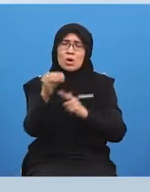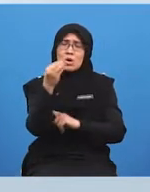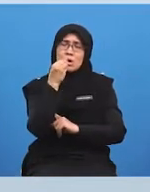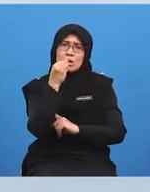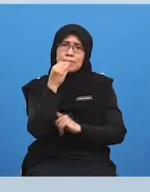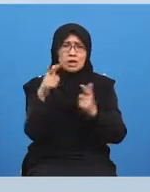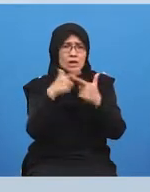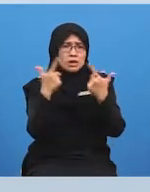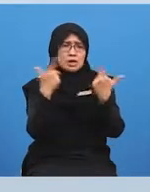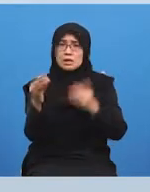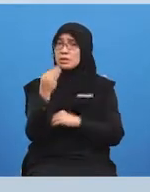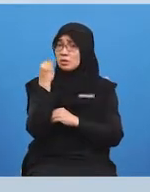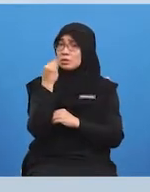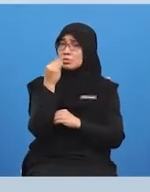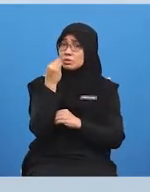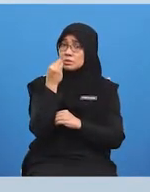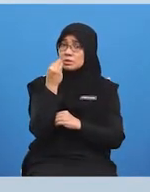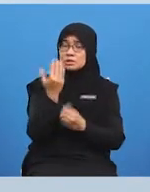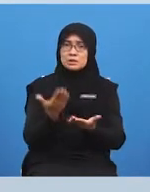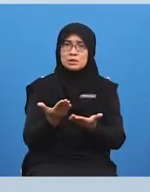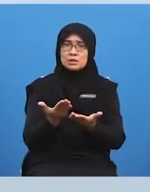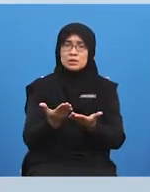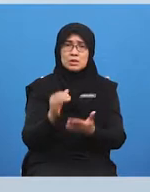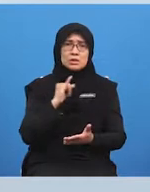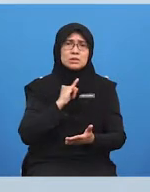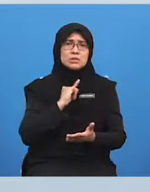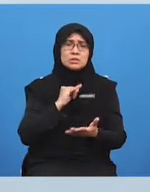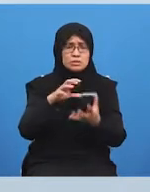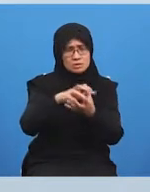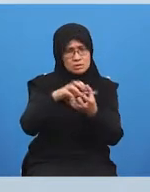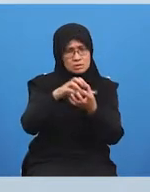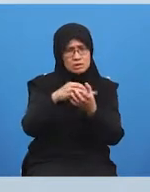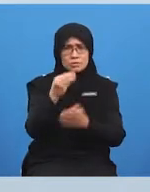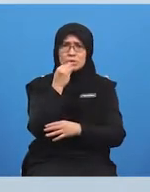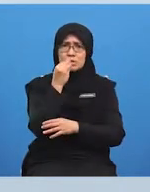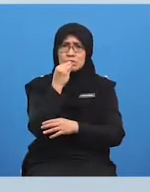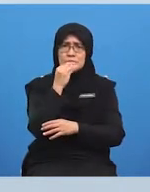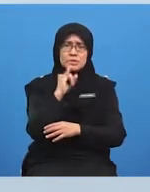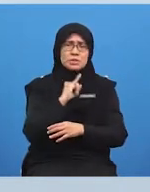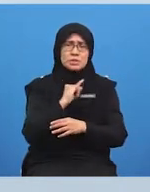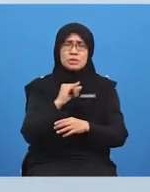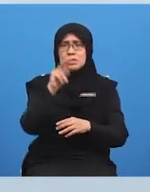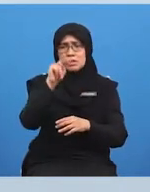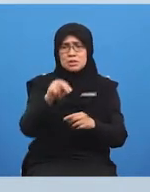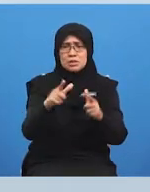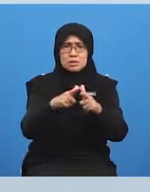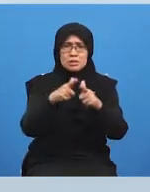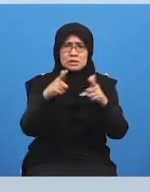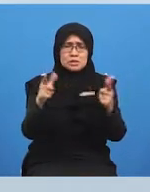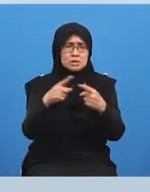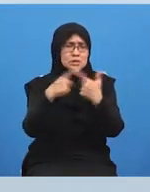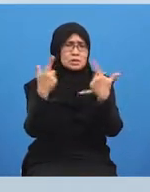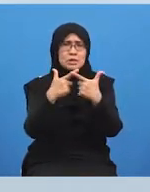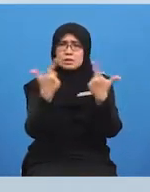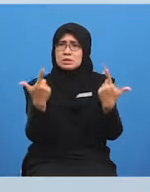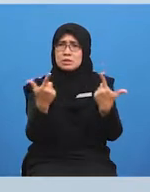hmm i want a mixture of food because i need lots of different nutrition